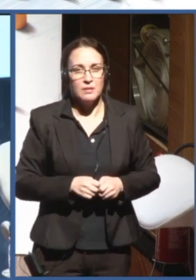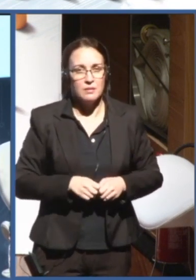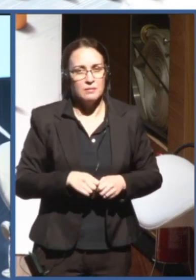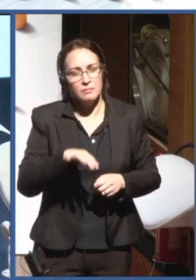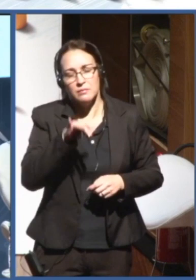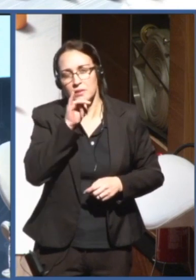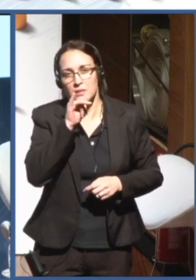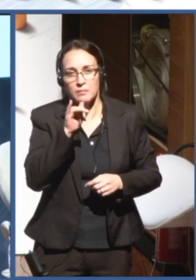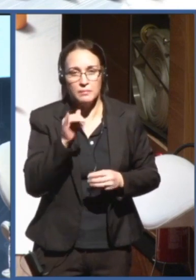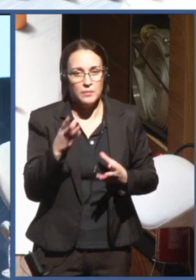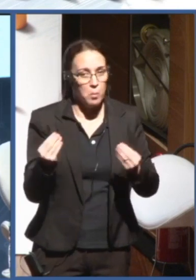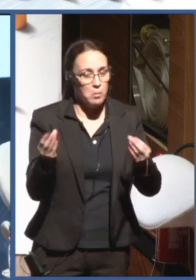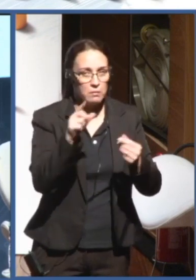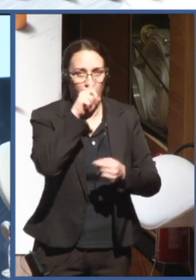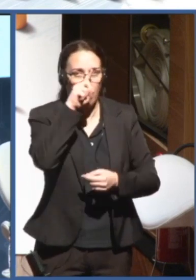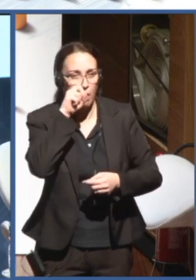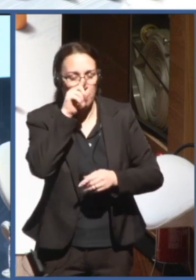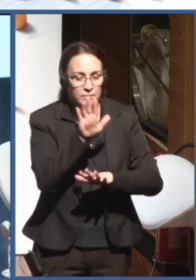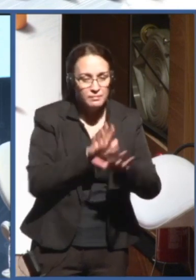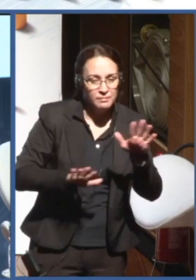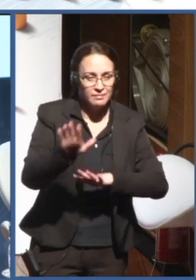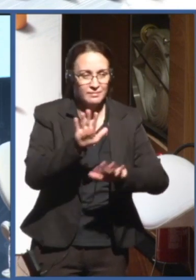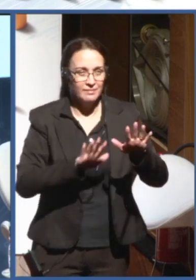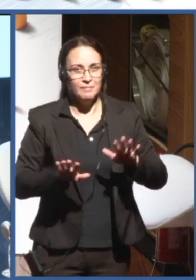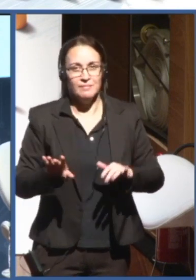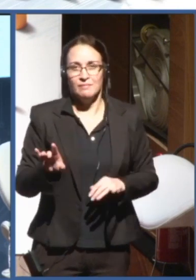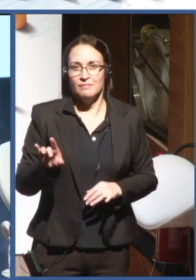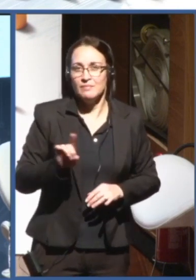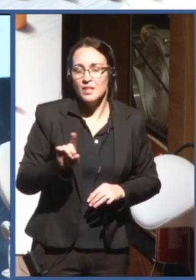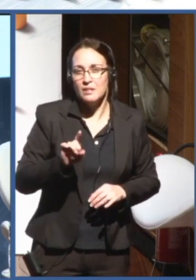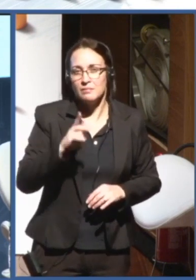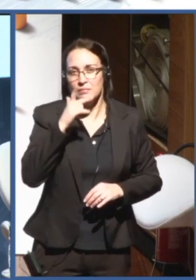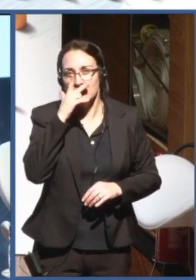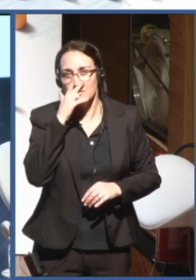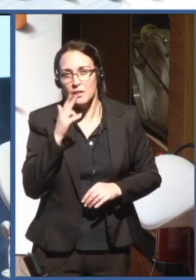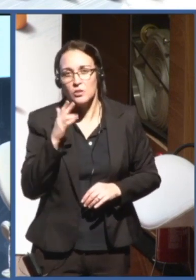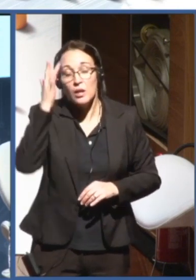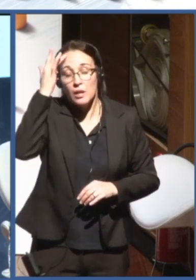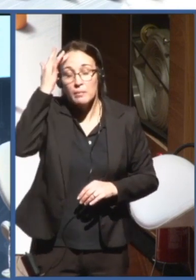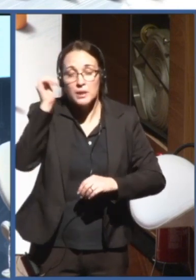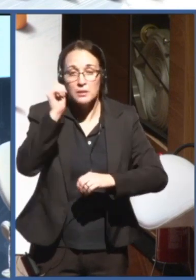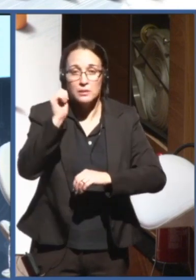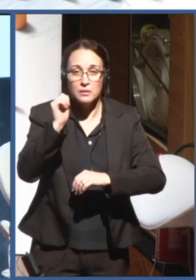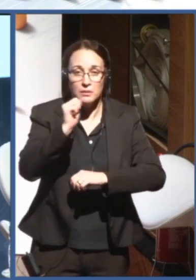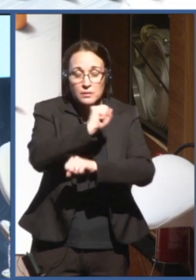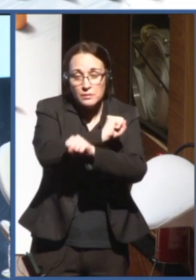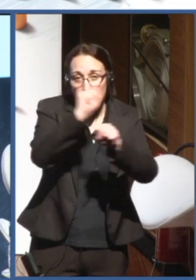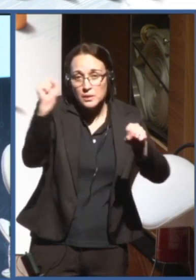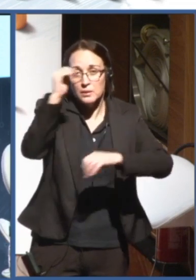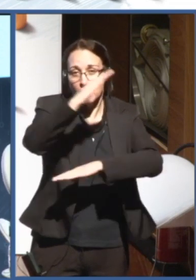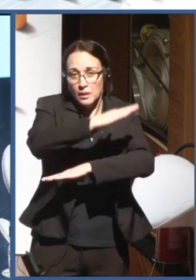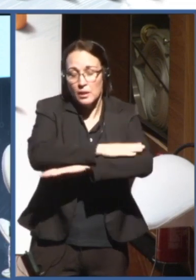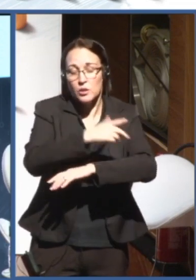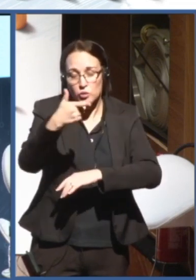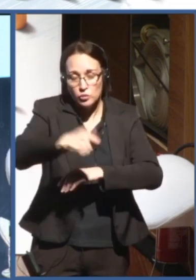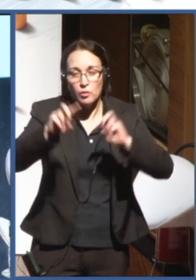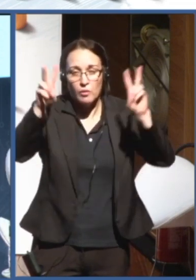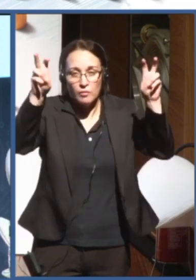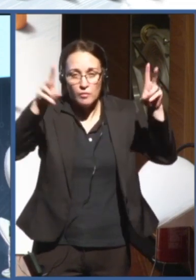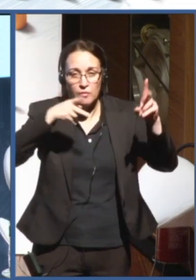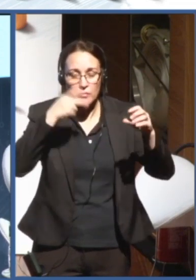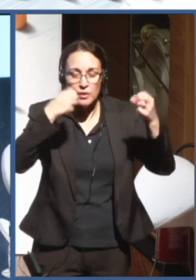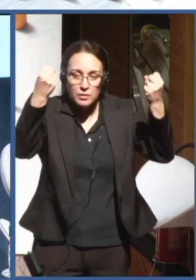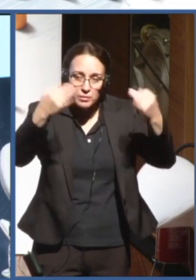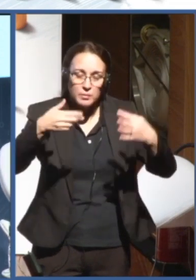think, tomorrow morning and afternoon they're going to address this in length, in extent. But I just wanted to just